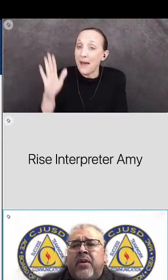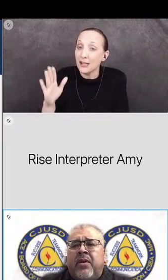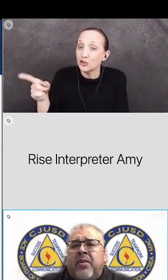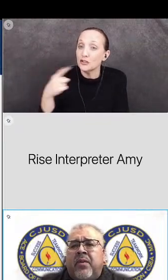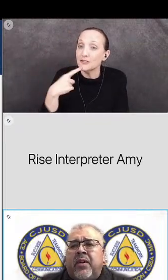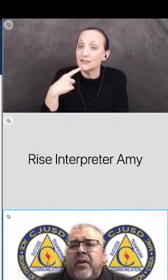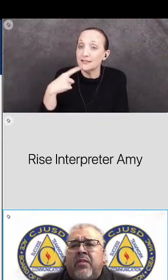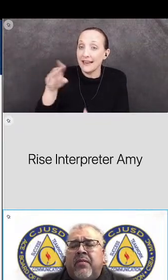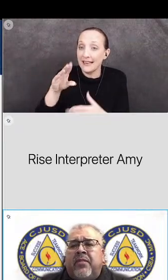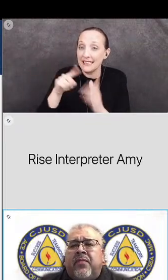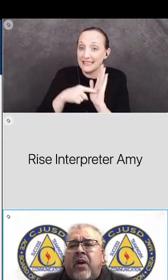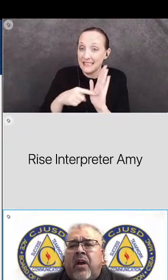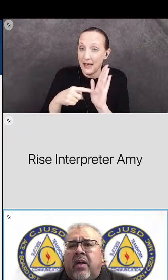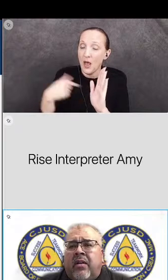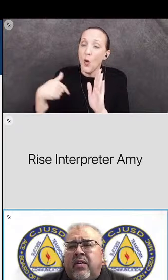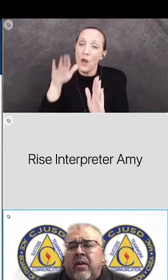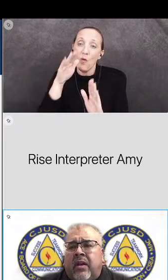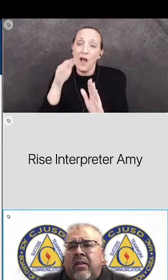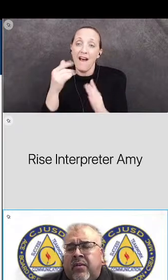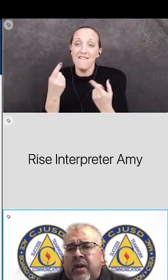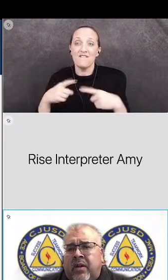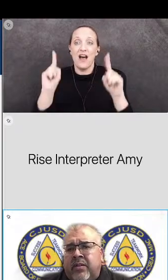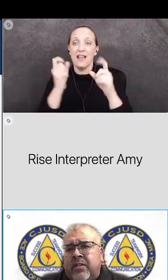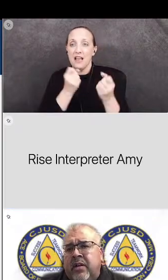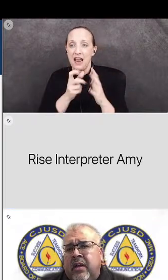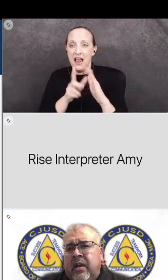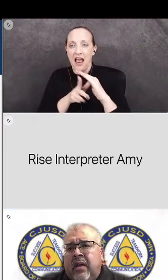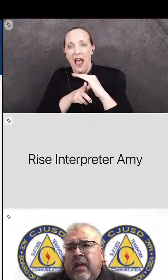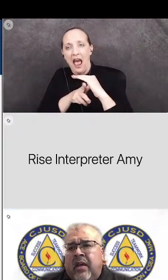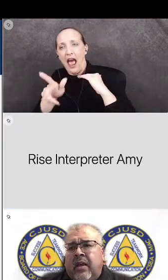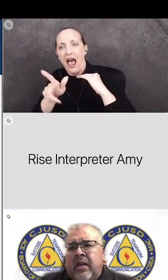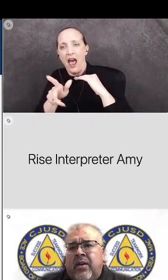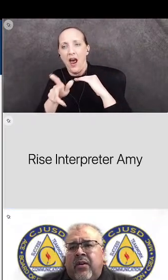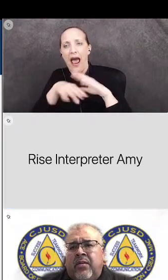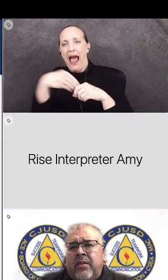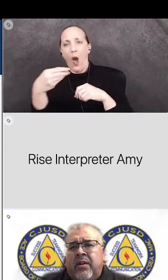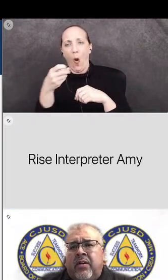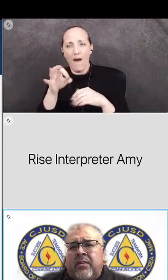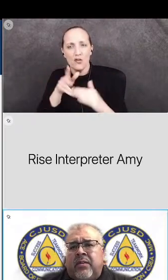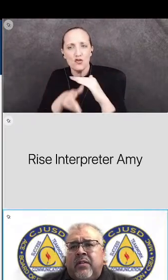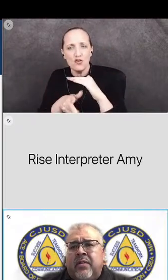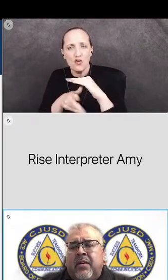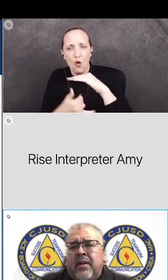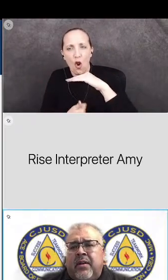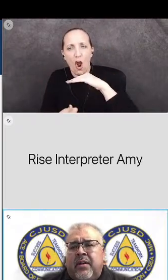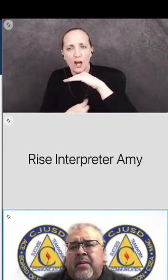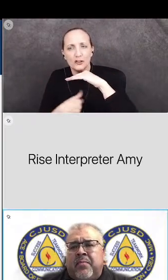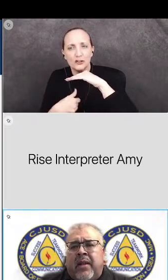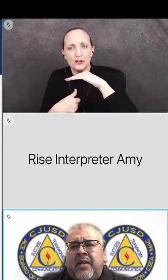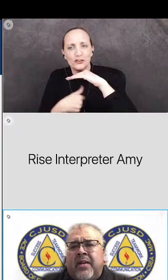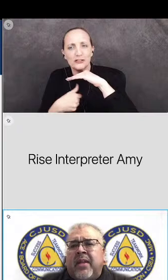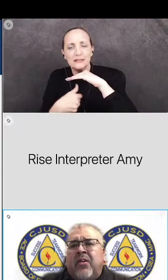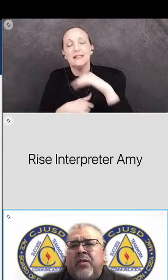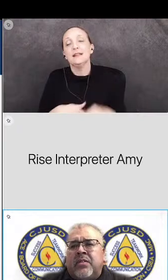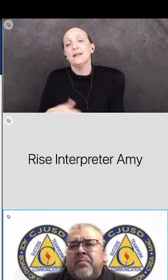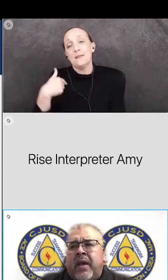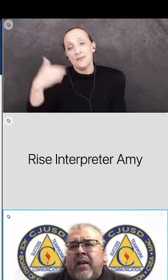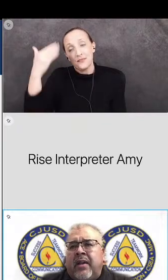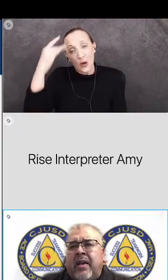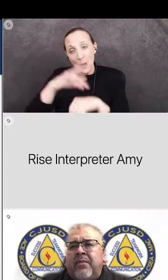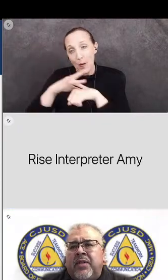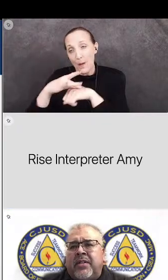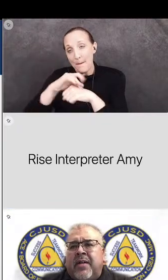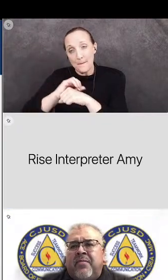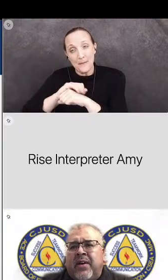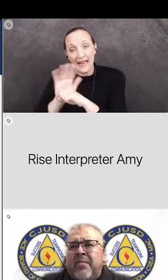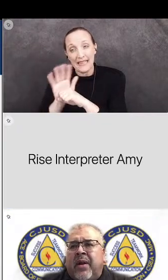example you know we're gonna drive the ferrari out of the garage and i know you know the pandemic didn't hold us